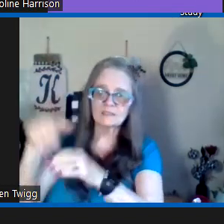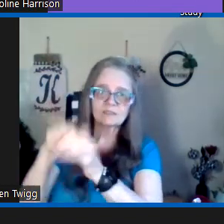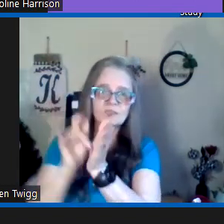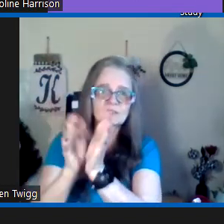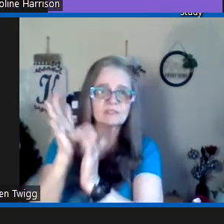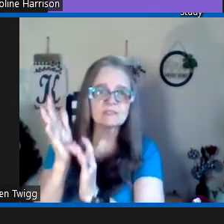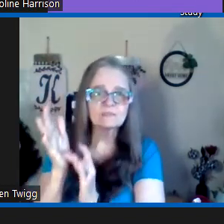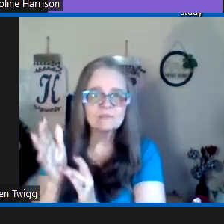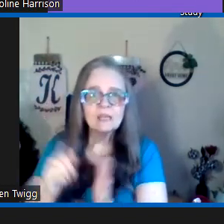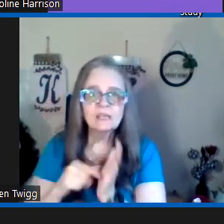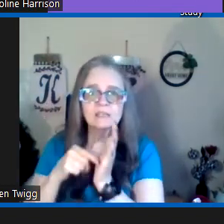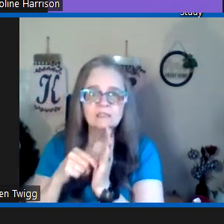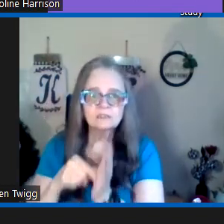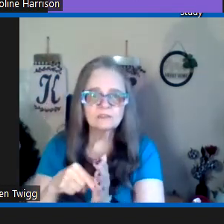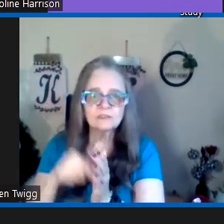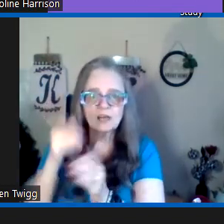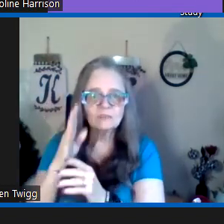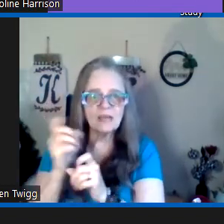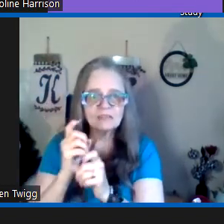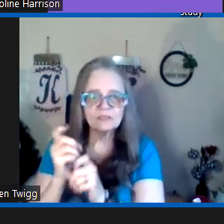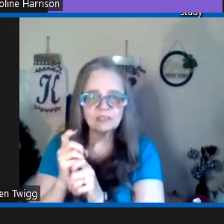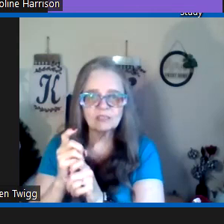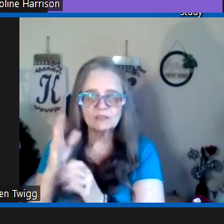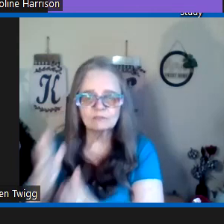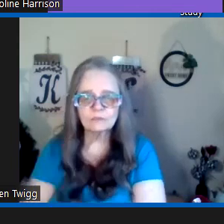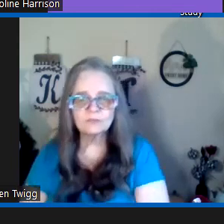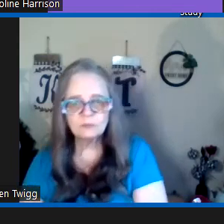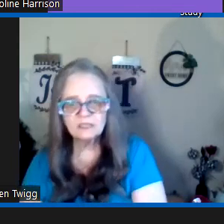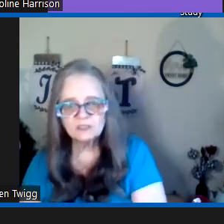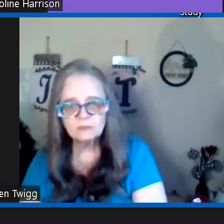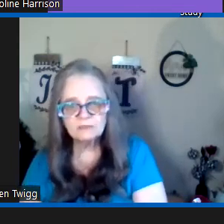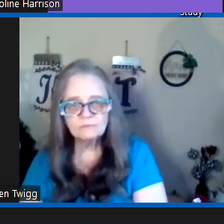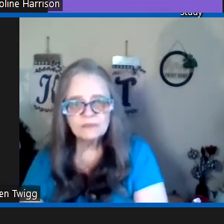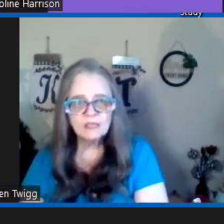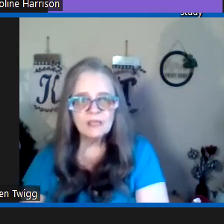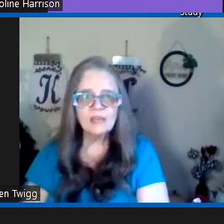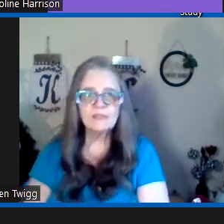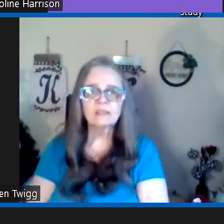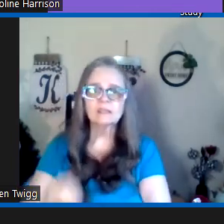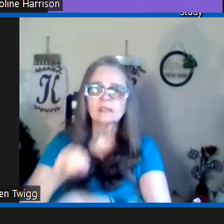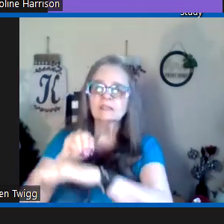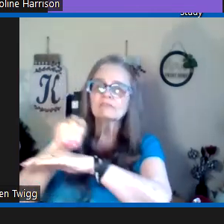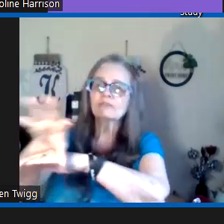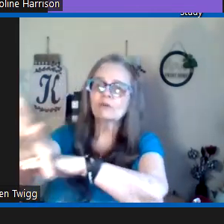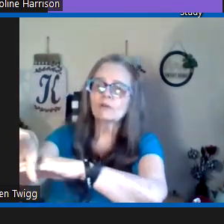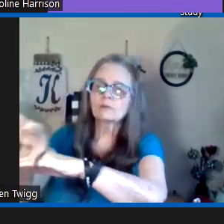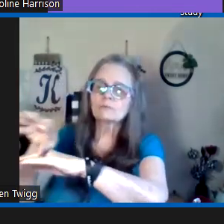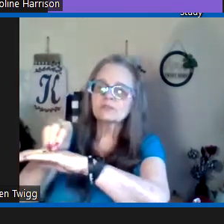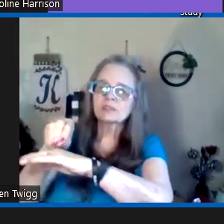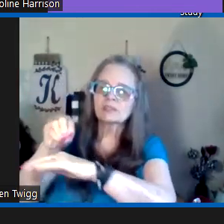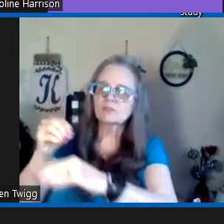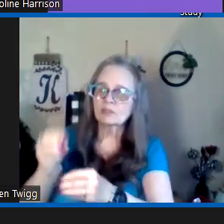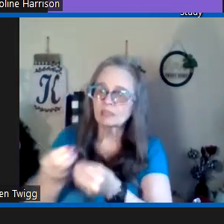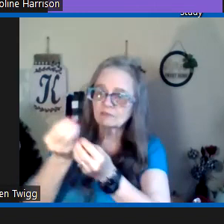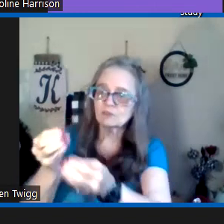cross in jesus and it shows god's majesty confirms the punishment and then it informs